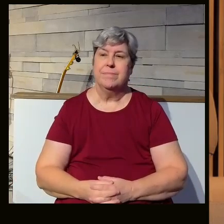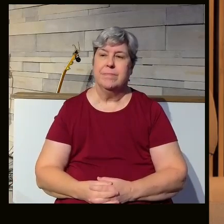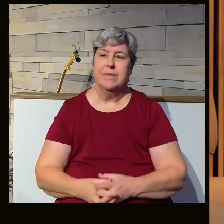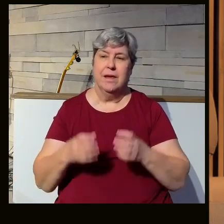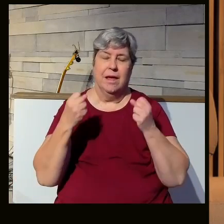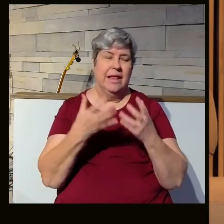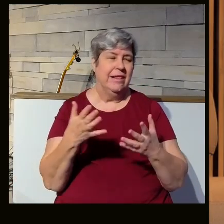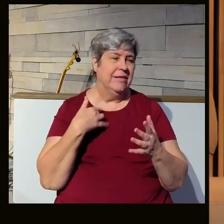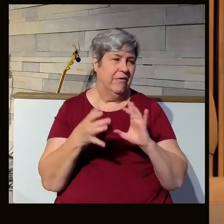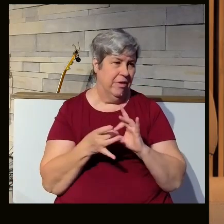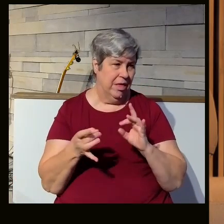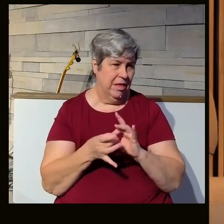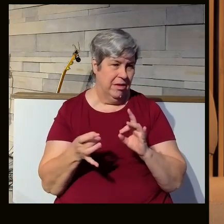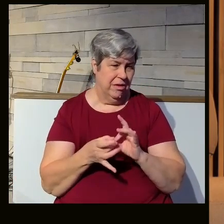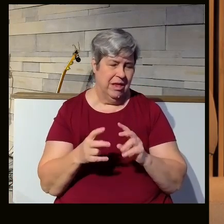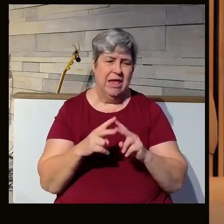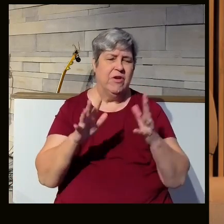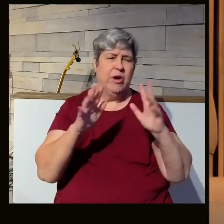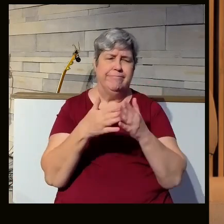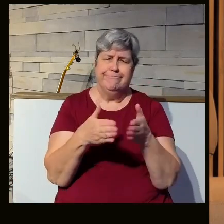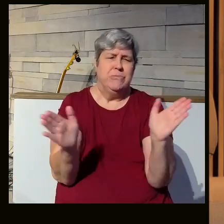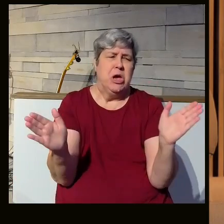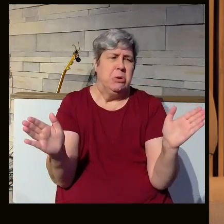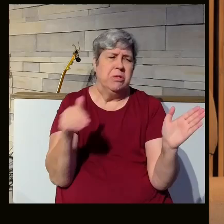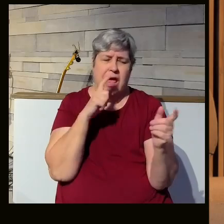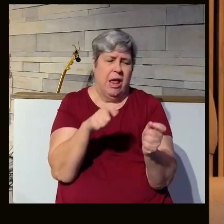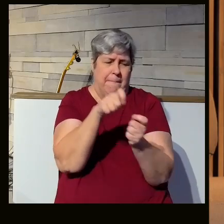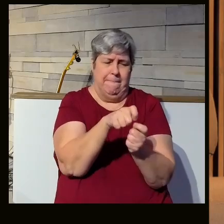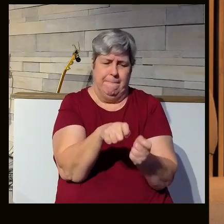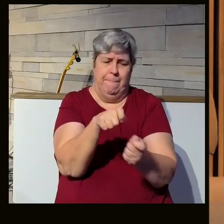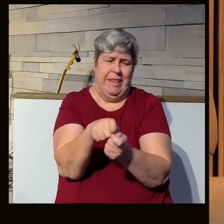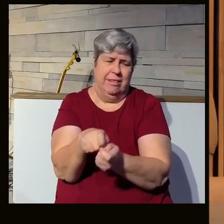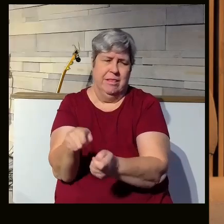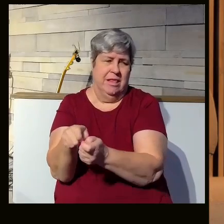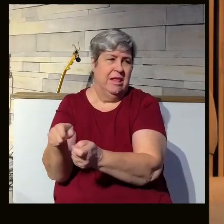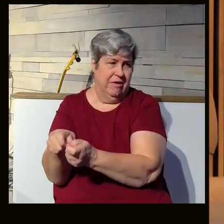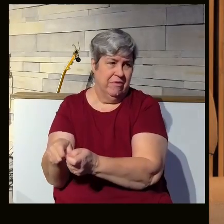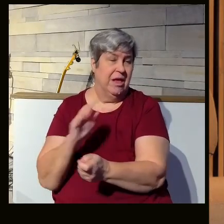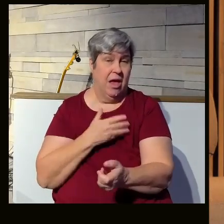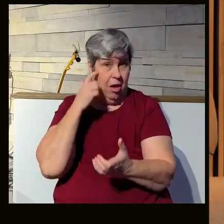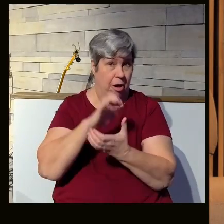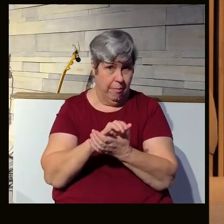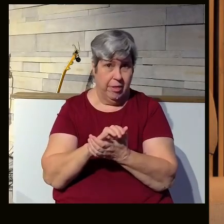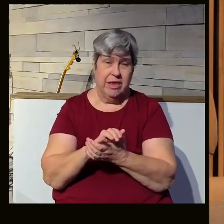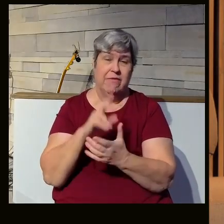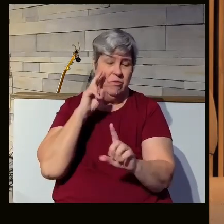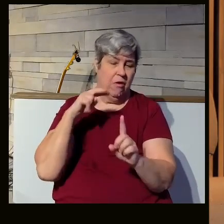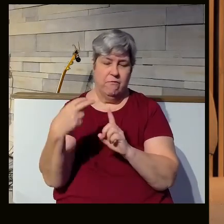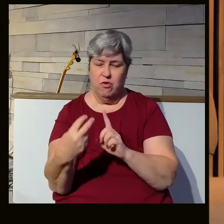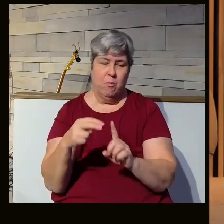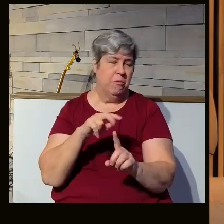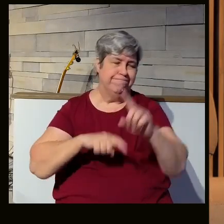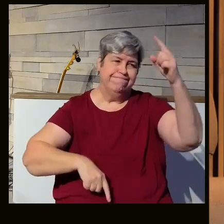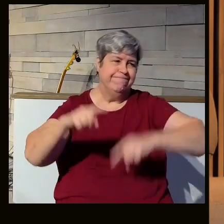A lot of what I've talked about is very general and not specific. And our beliefs and views are all